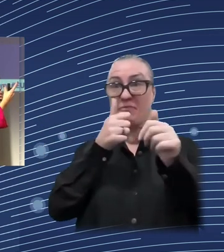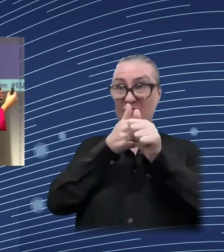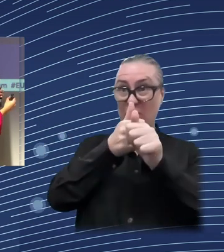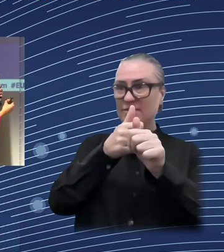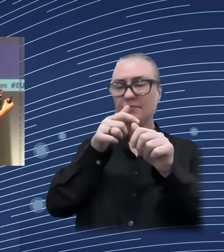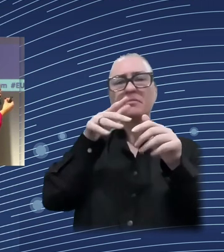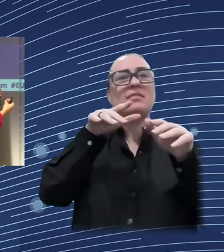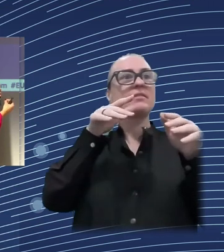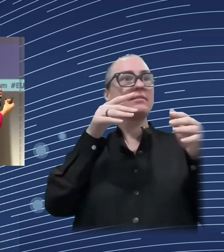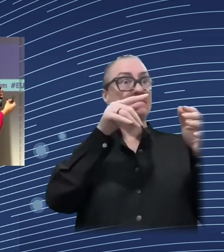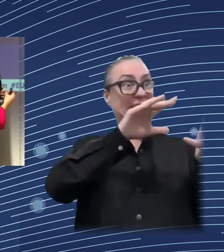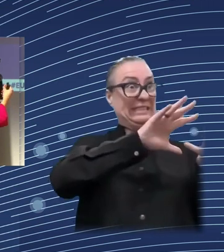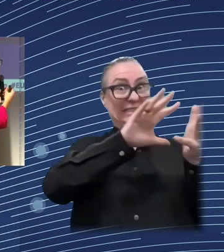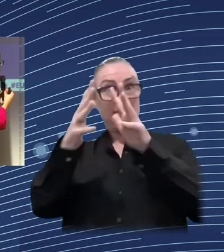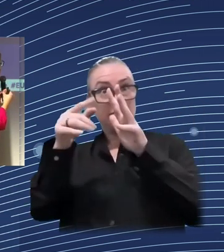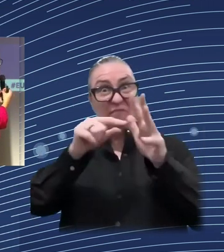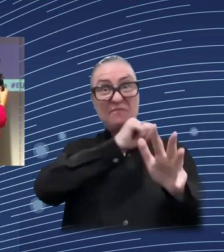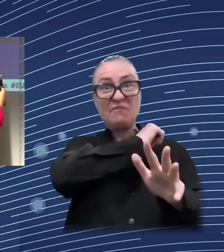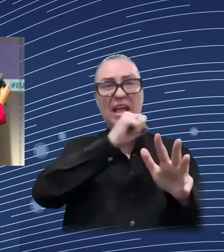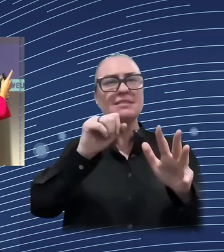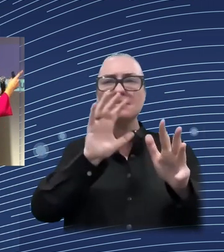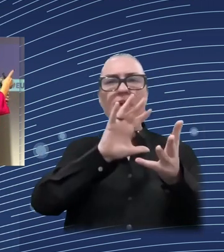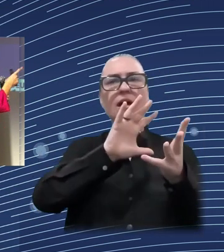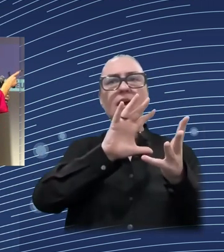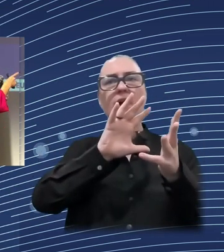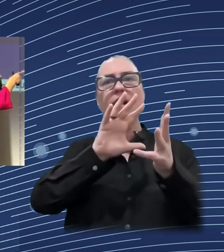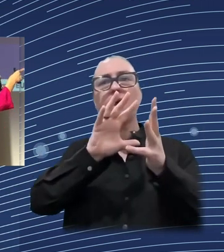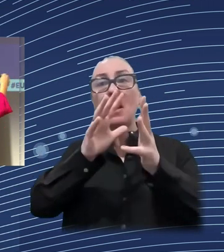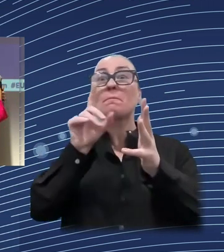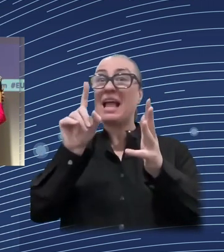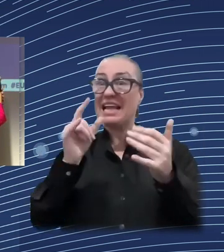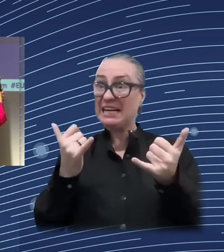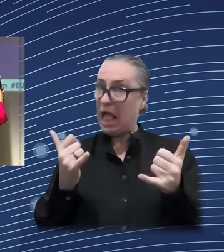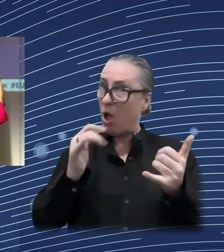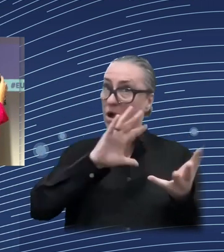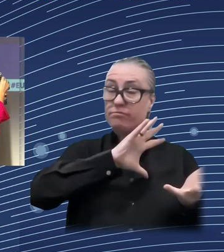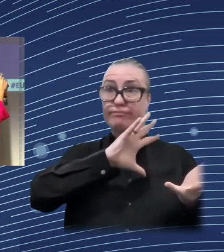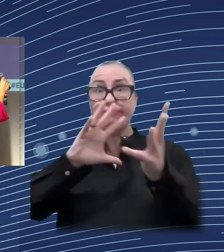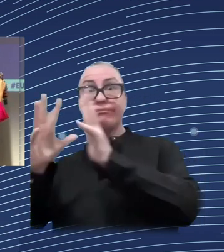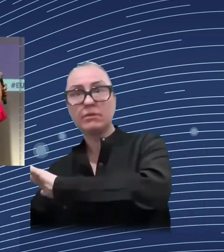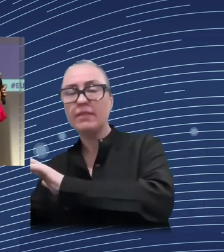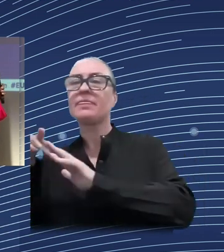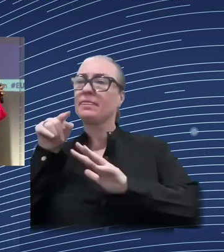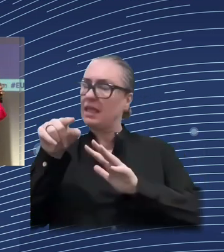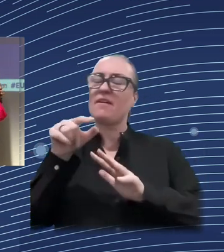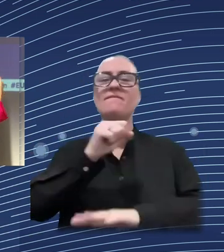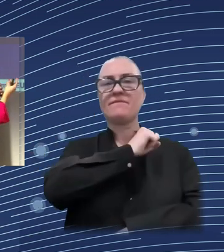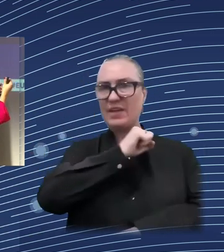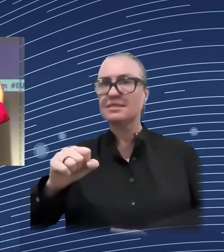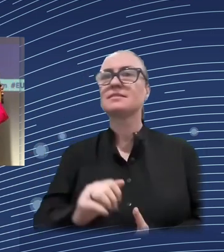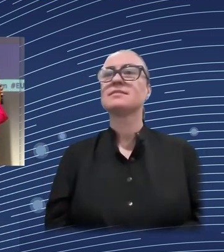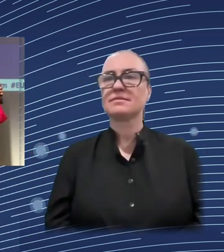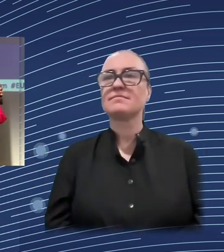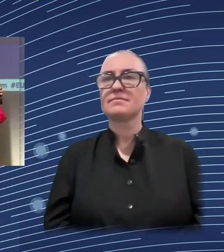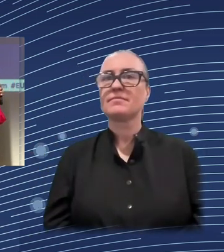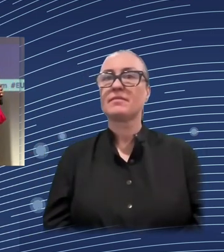on labor market indicators. So, I think that, and I guess some of the speakers coming next to me will